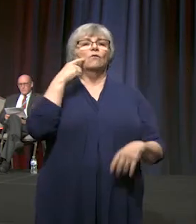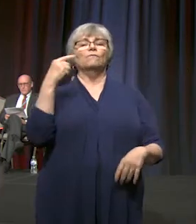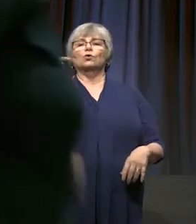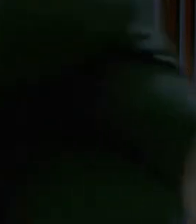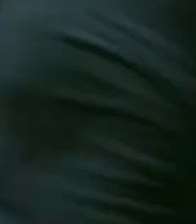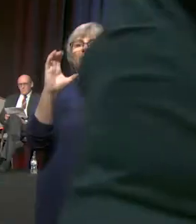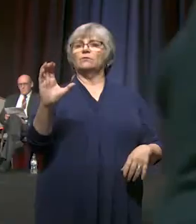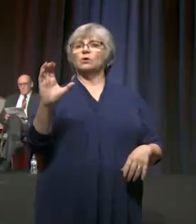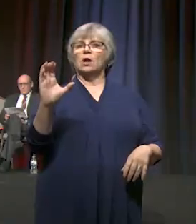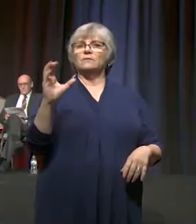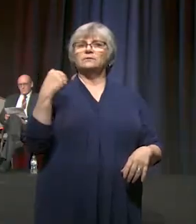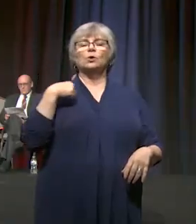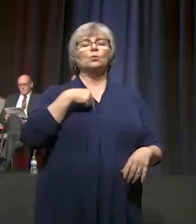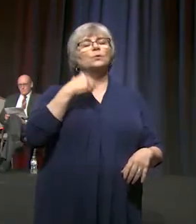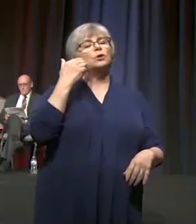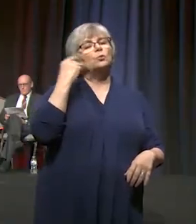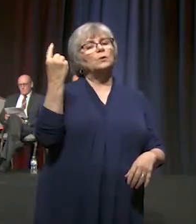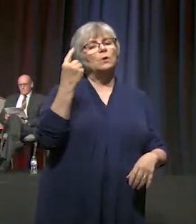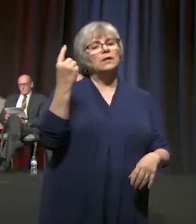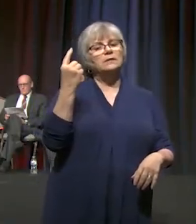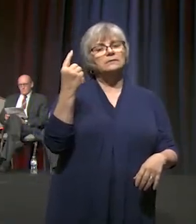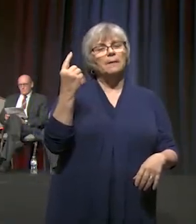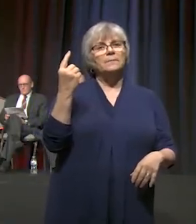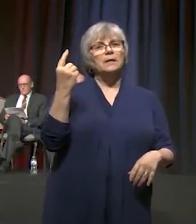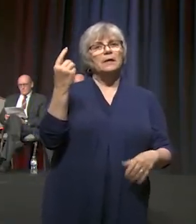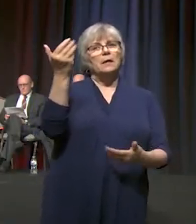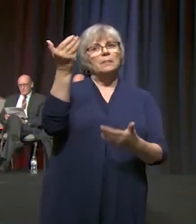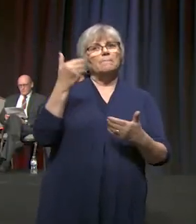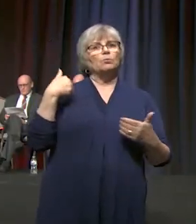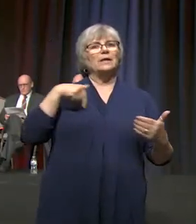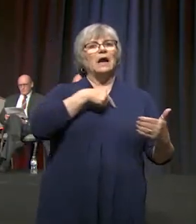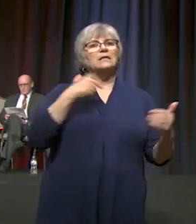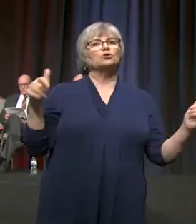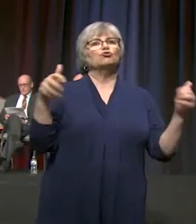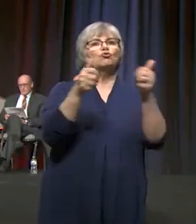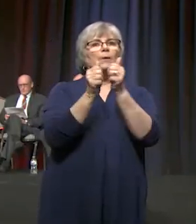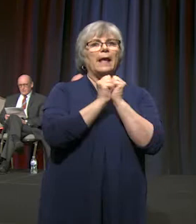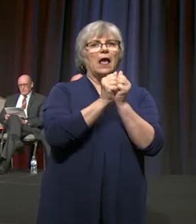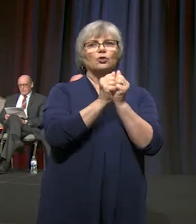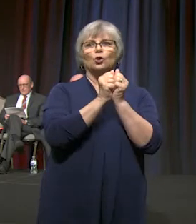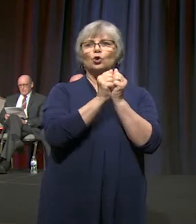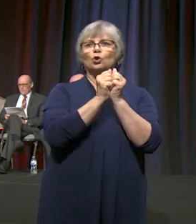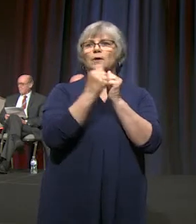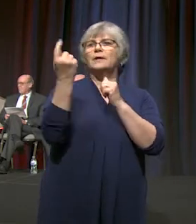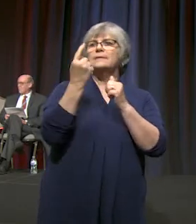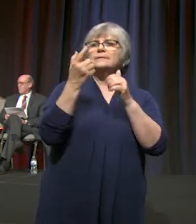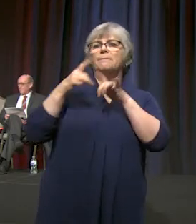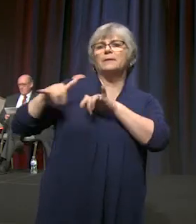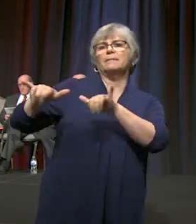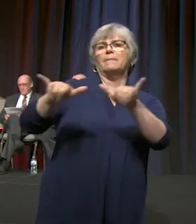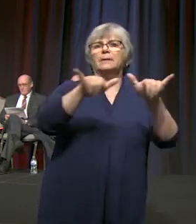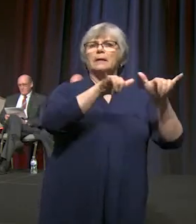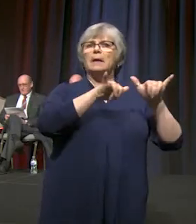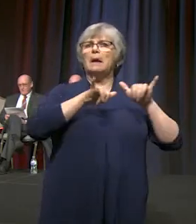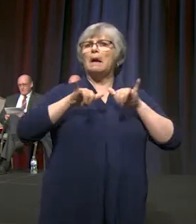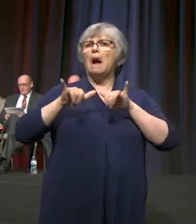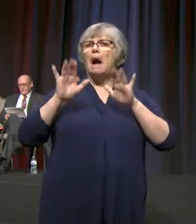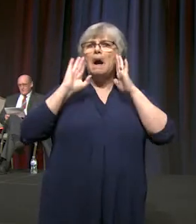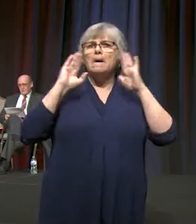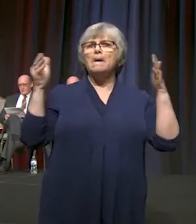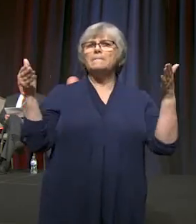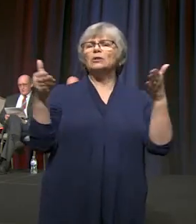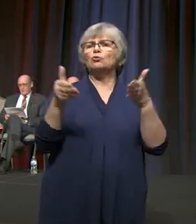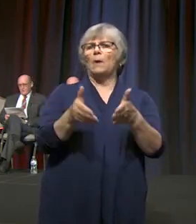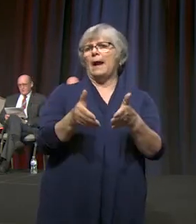we knew we wanted something that would bring us together, something that would be of common ground, something